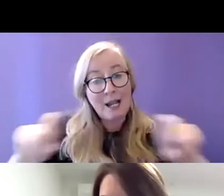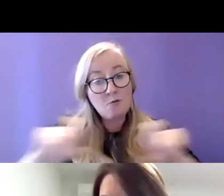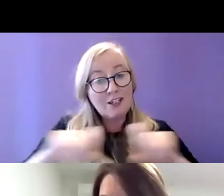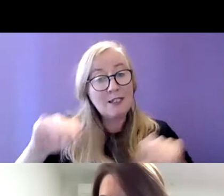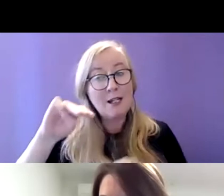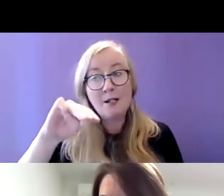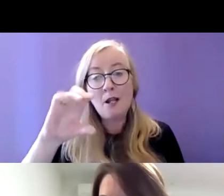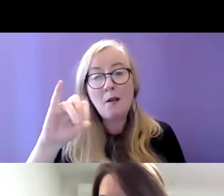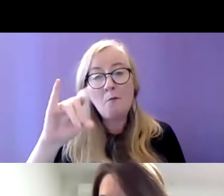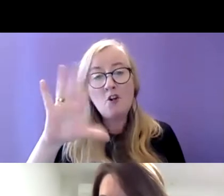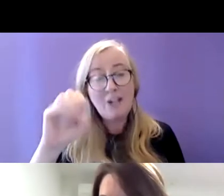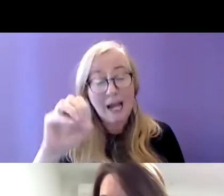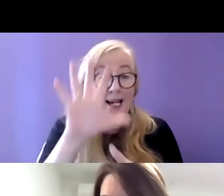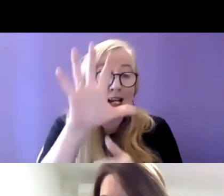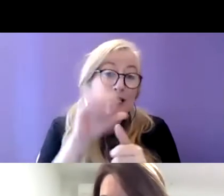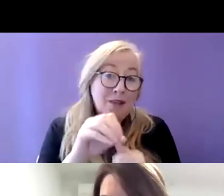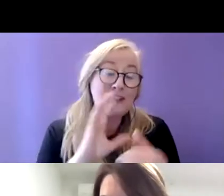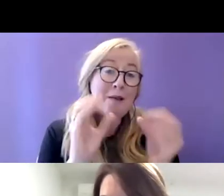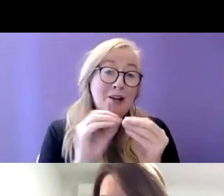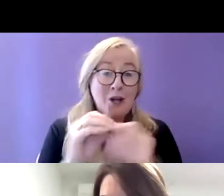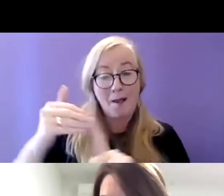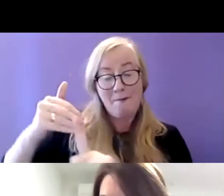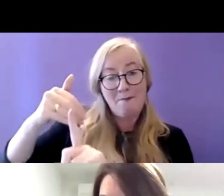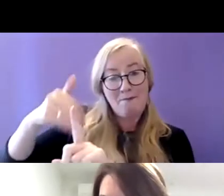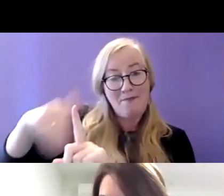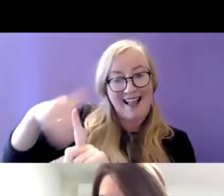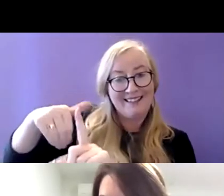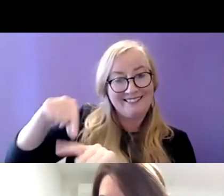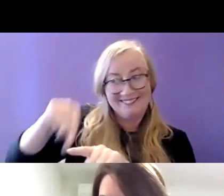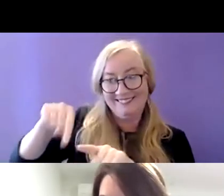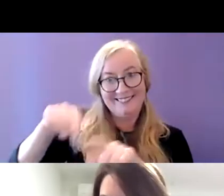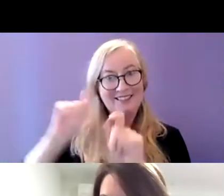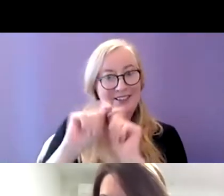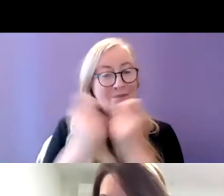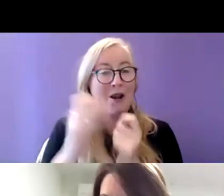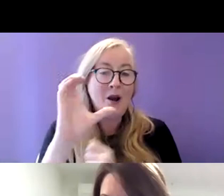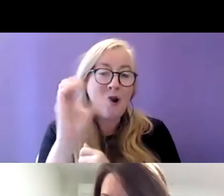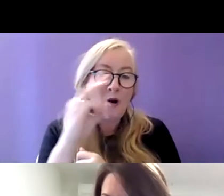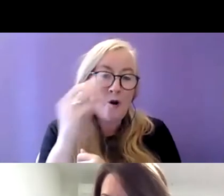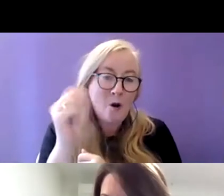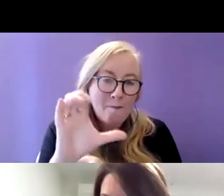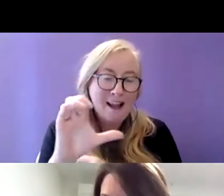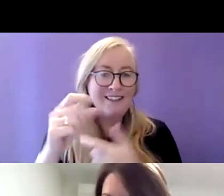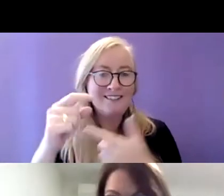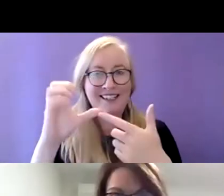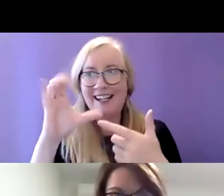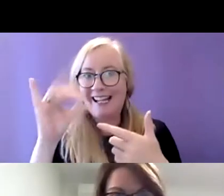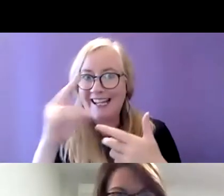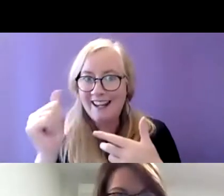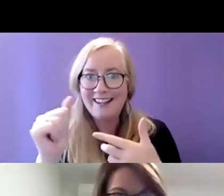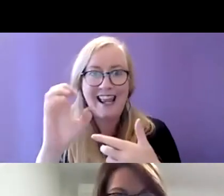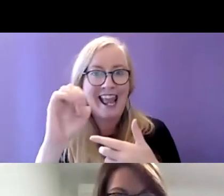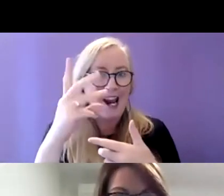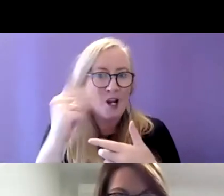I'd like to give a special mention to our behind the scenes team Cormac Downett Clina Edward Jacinta